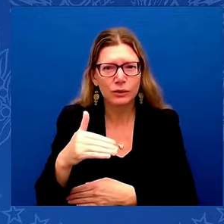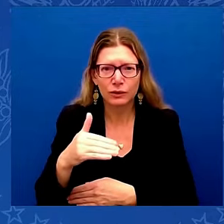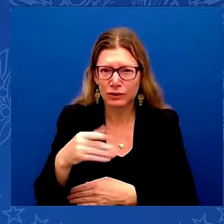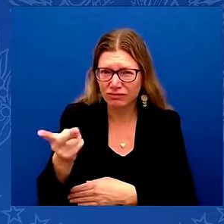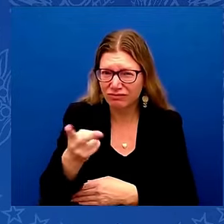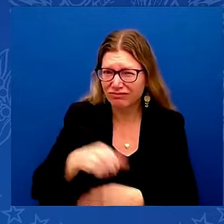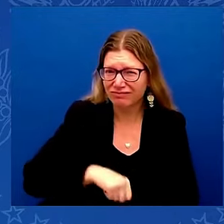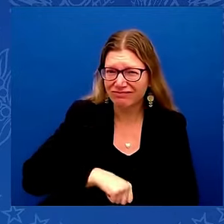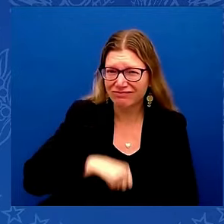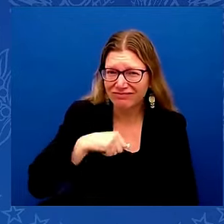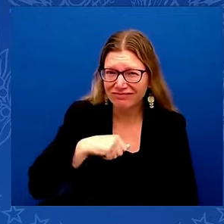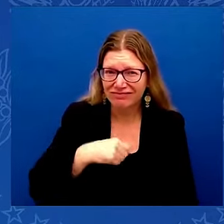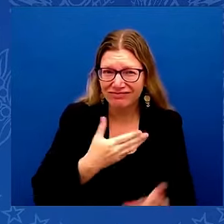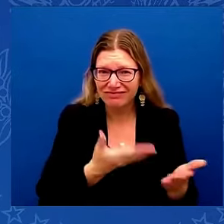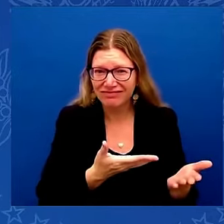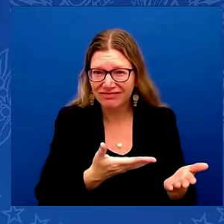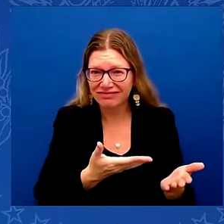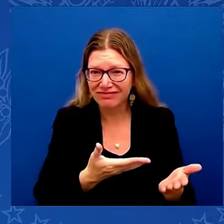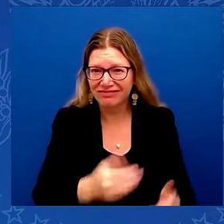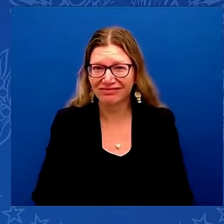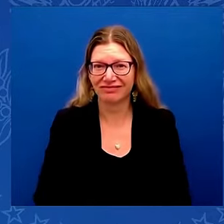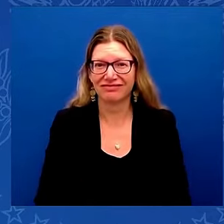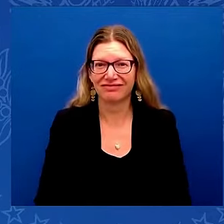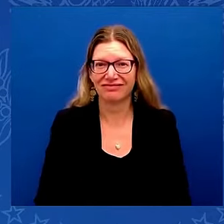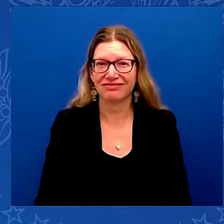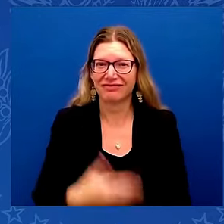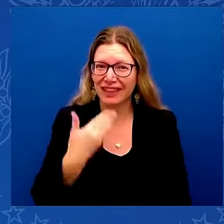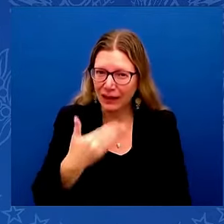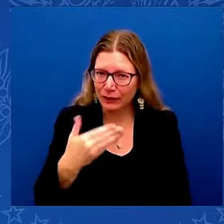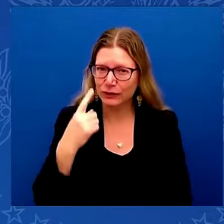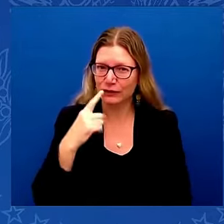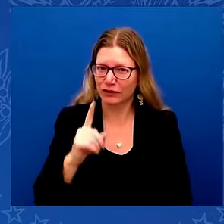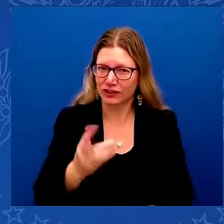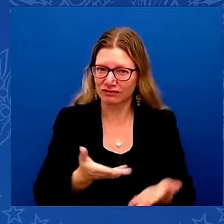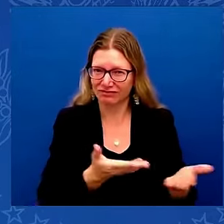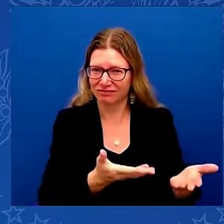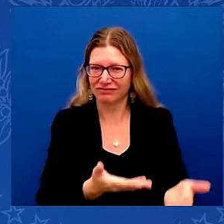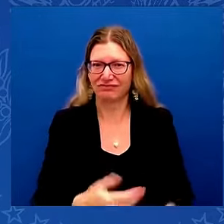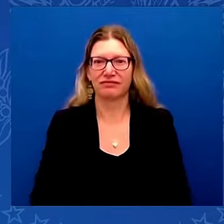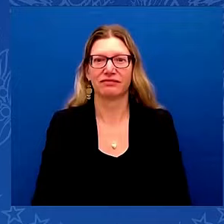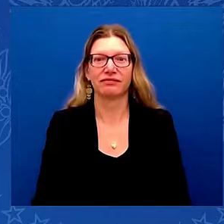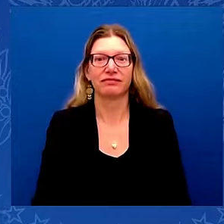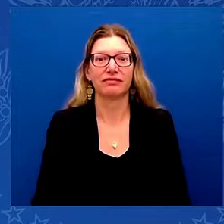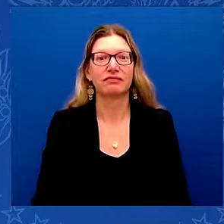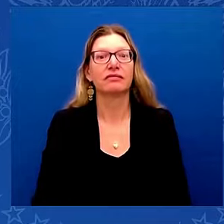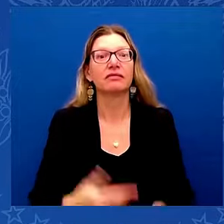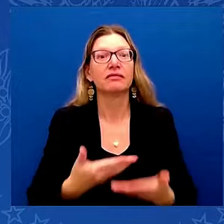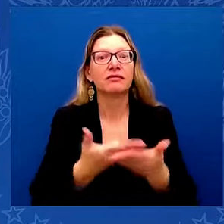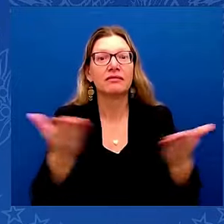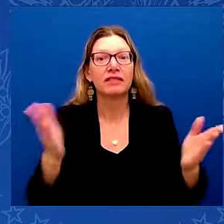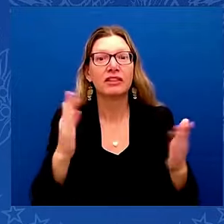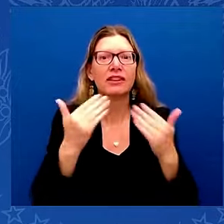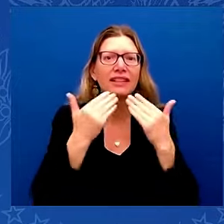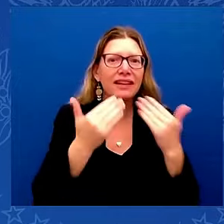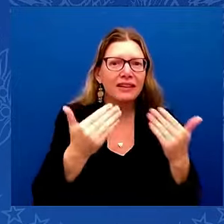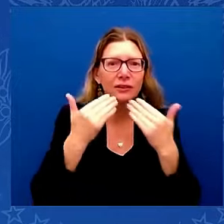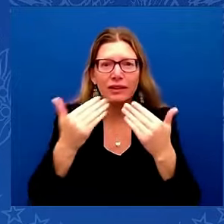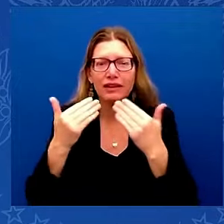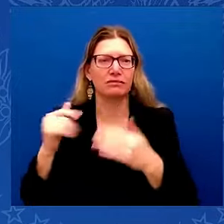thank you guys thank you very much thanks sir be named